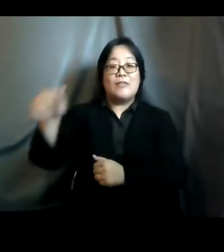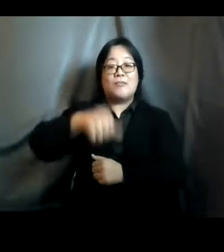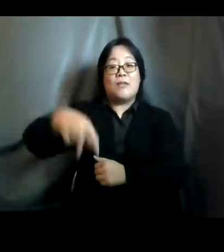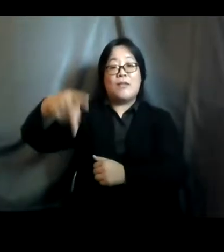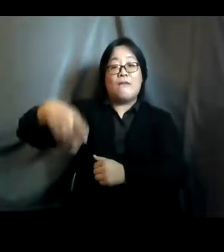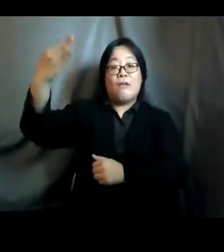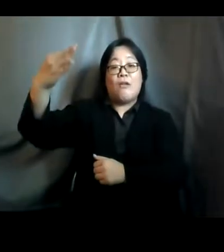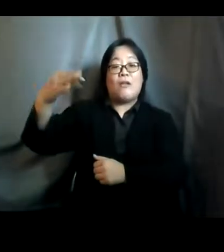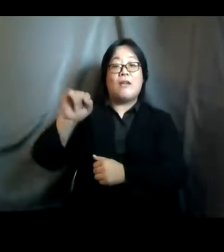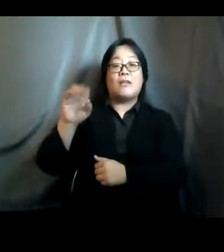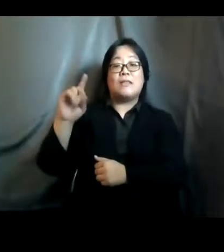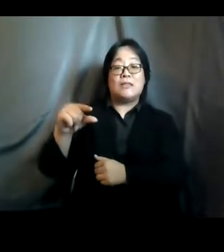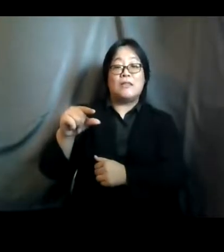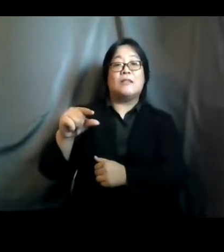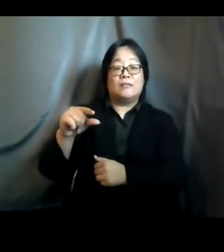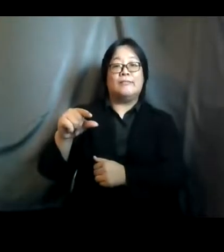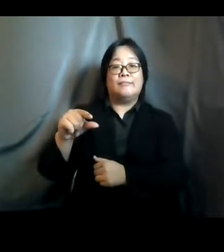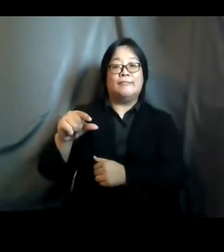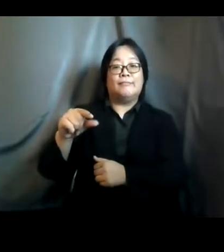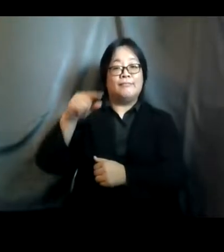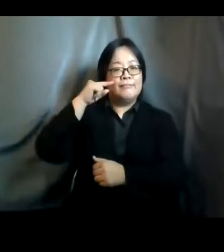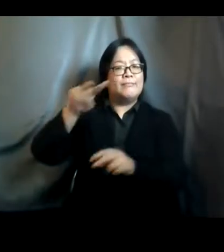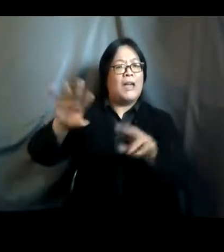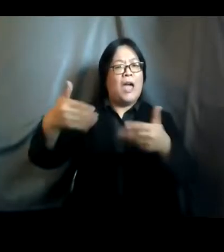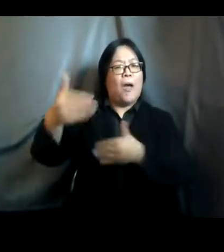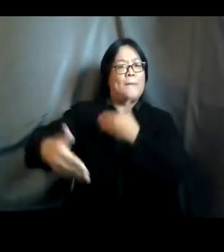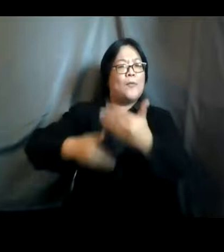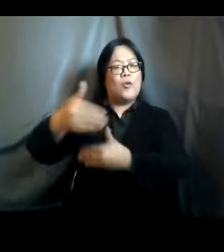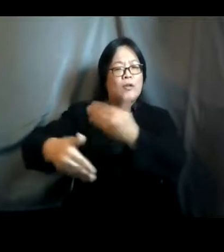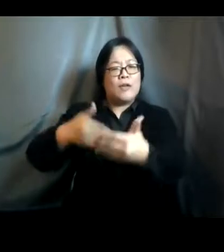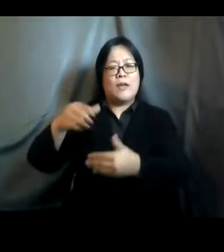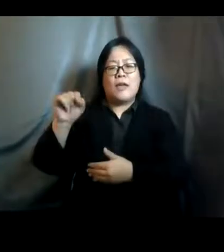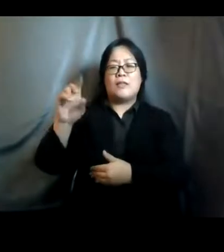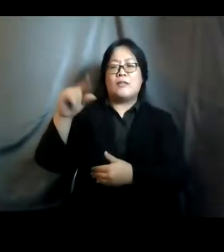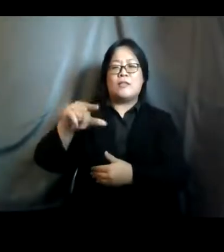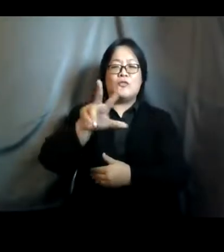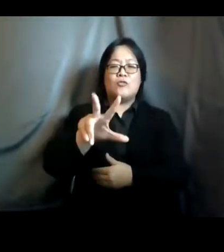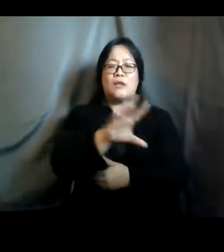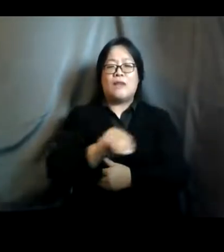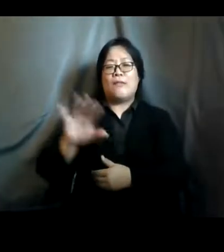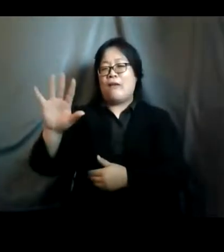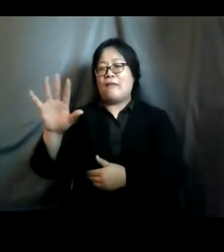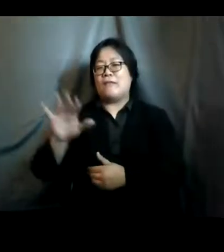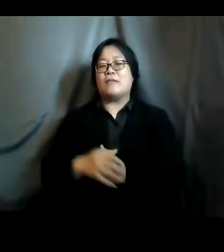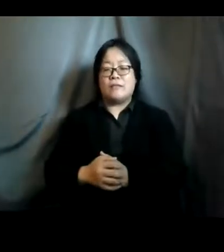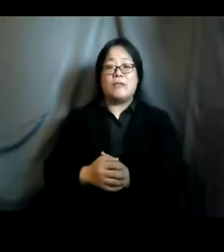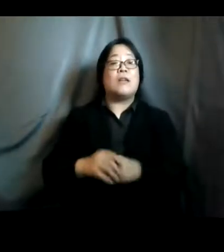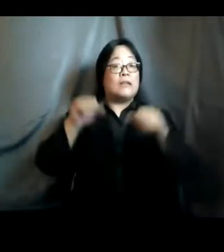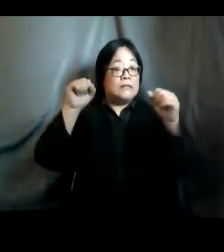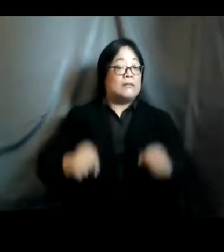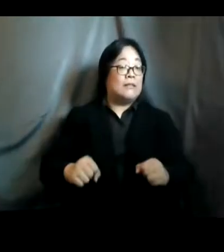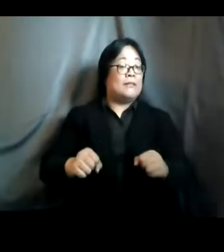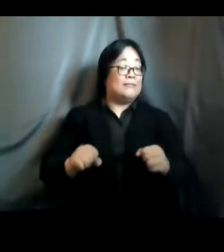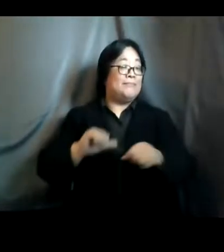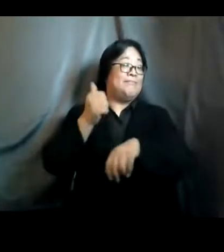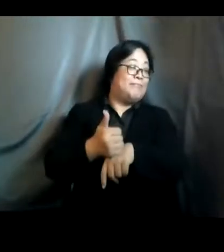development which kind of looks at how progress between uh sdg3 and sdg5 also can be made so we actually see